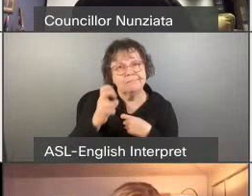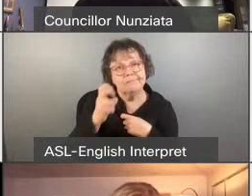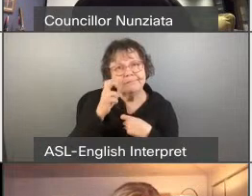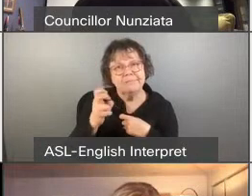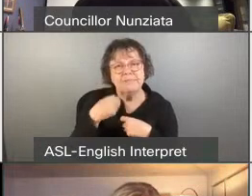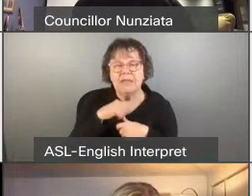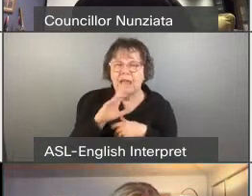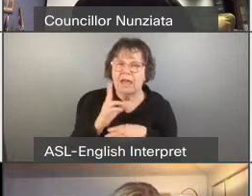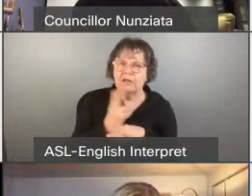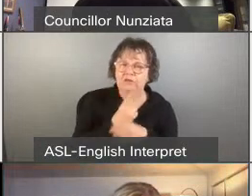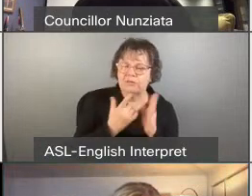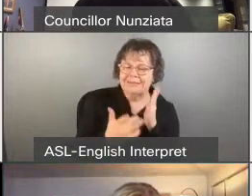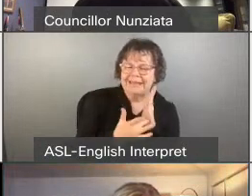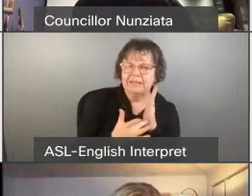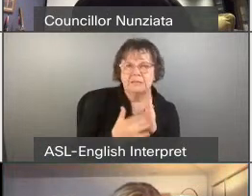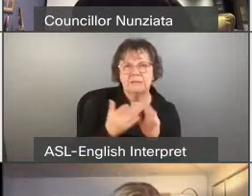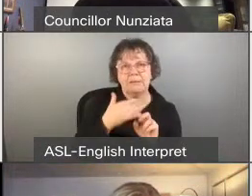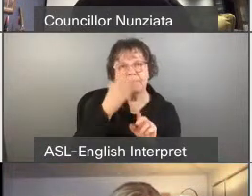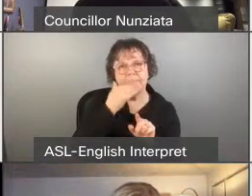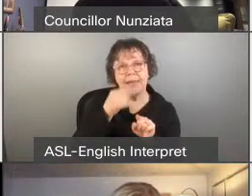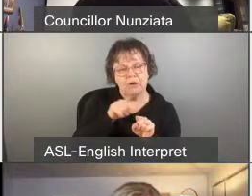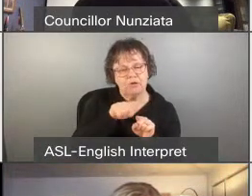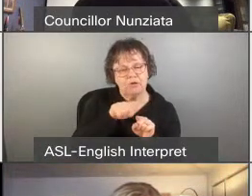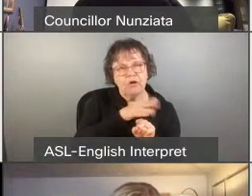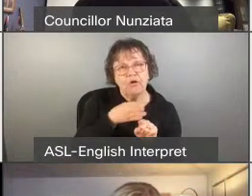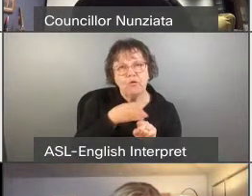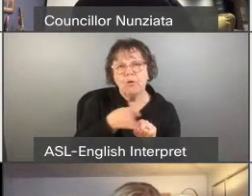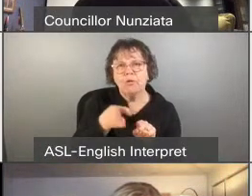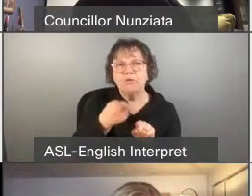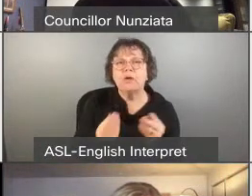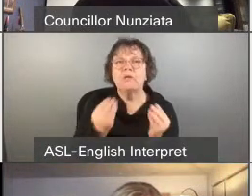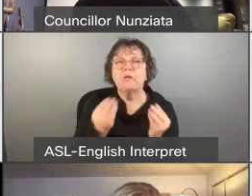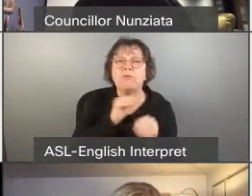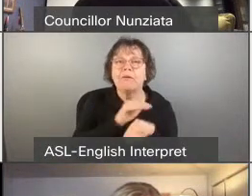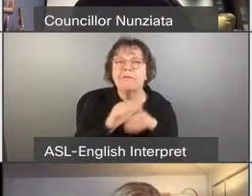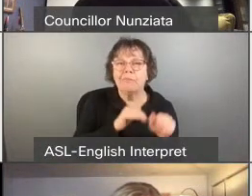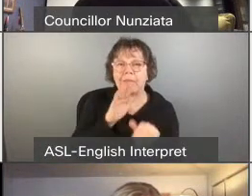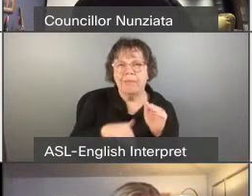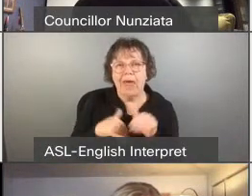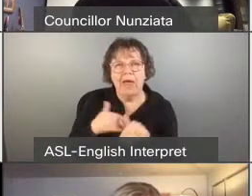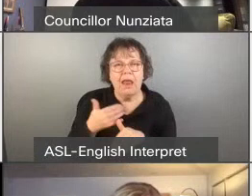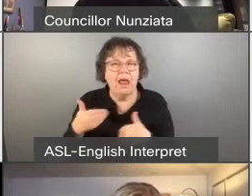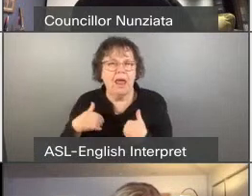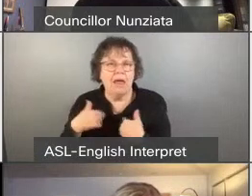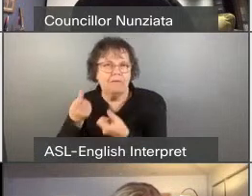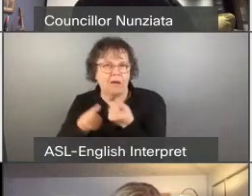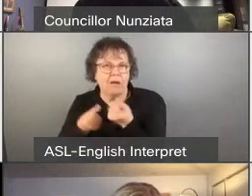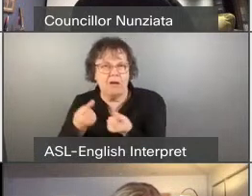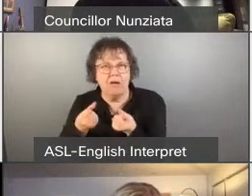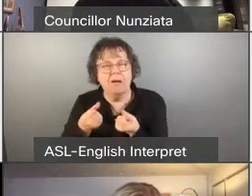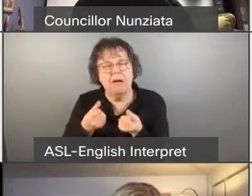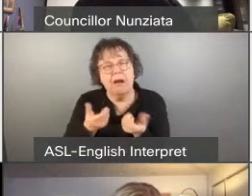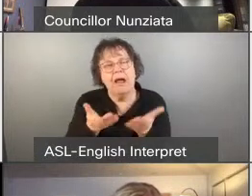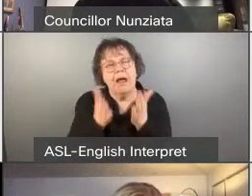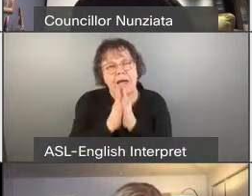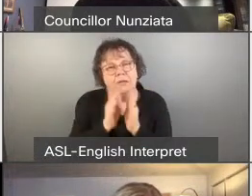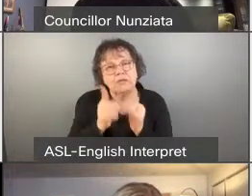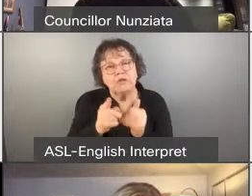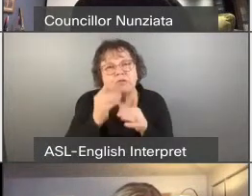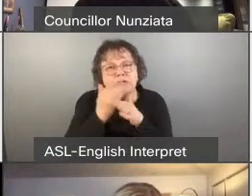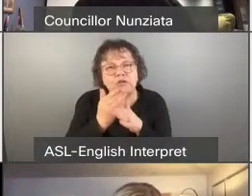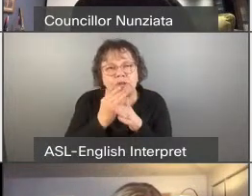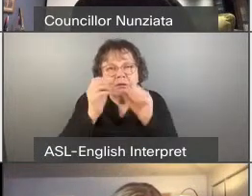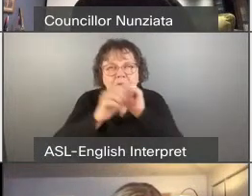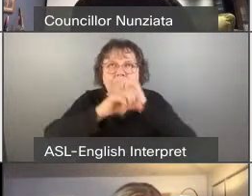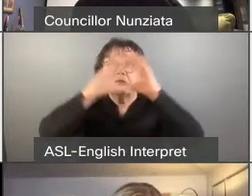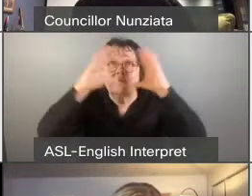to better route public transit to make it more convenient than a car. In conclusion, I urge you to share the vision of a more prosperous city by